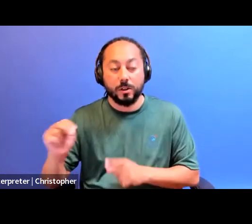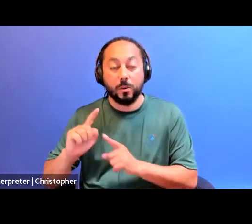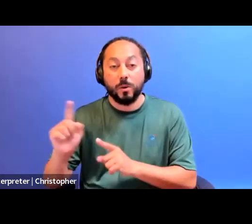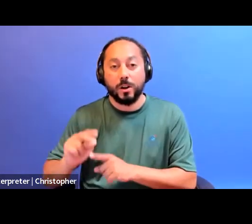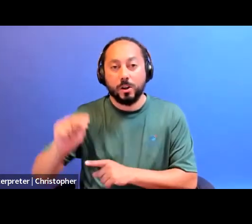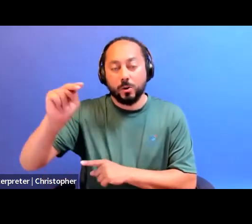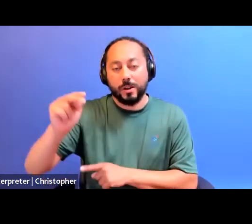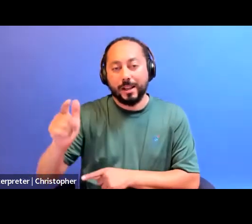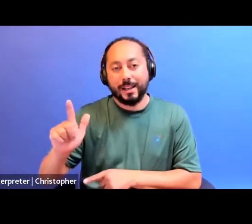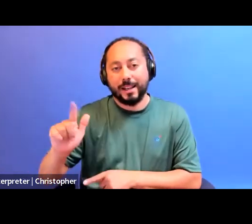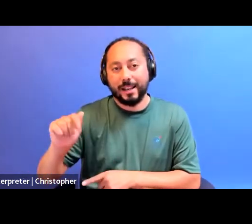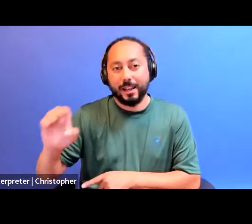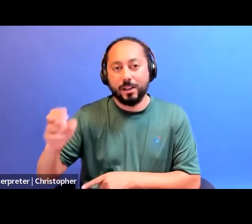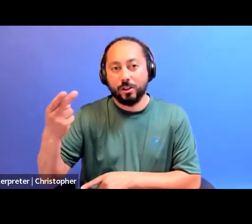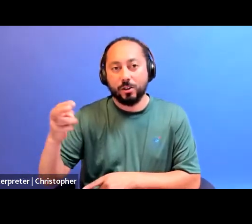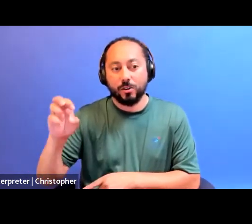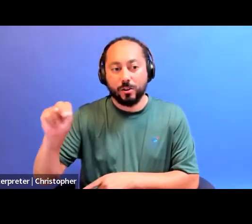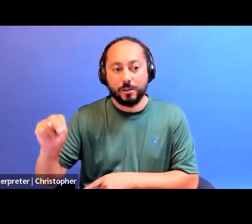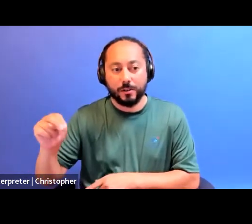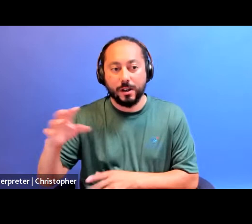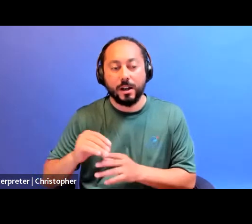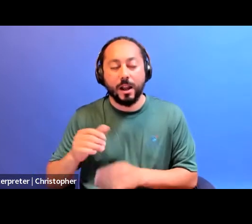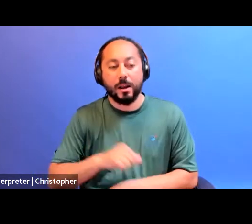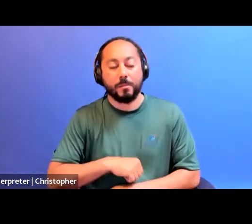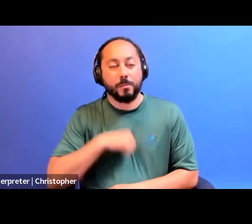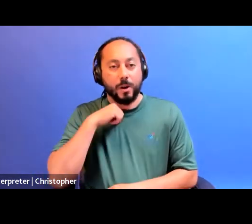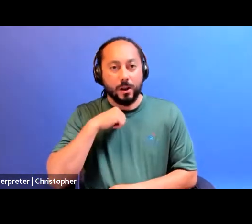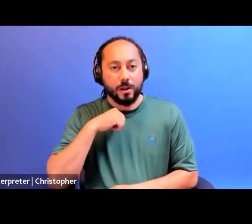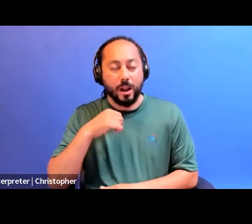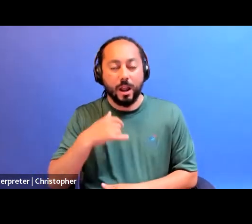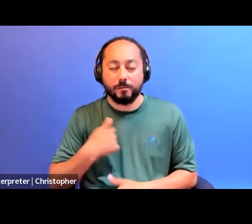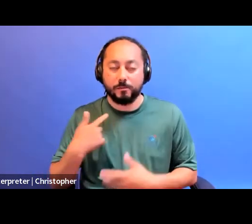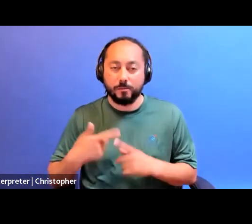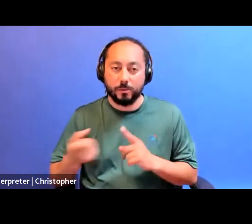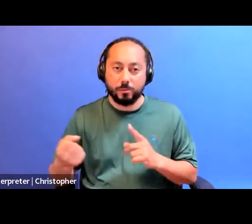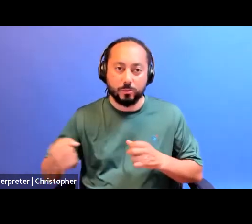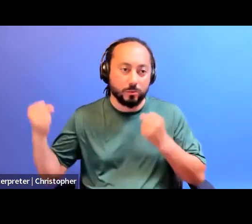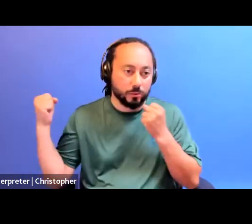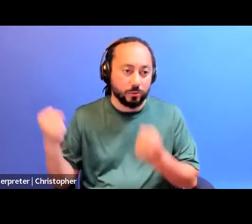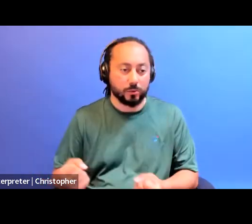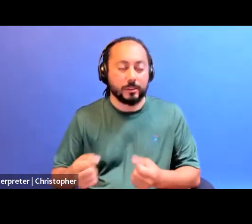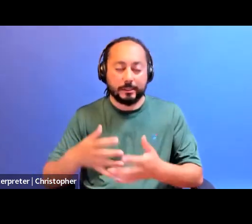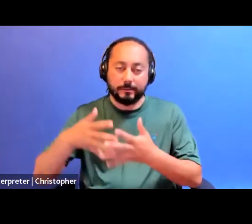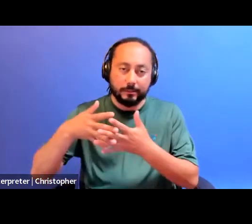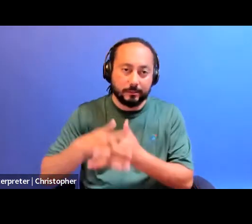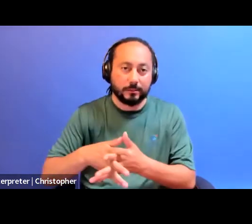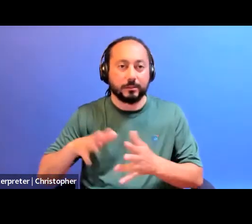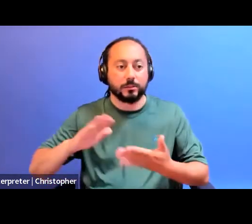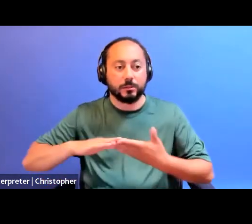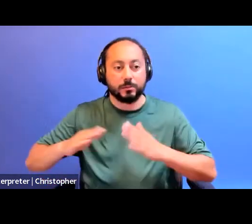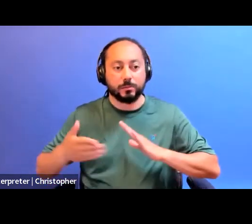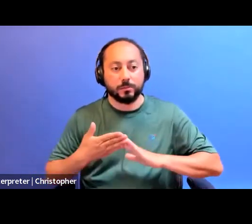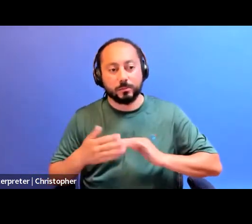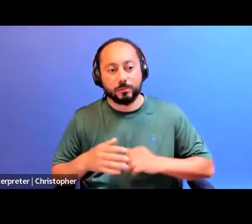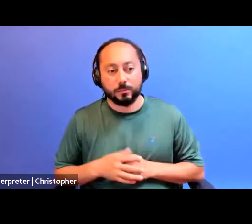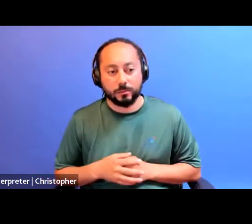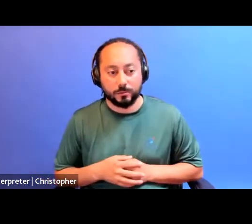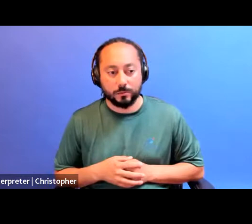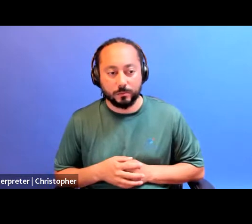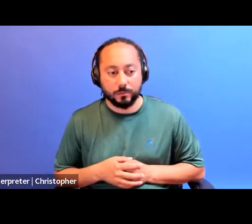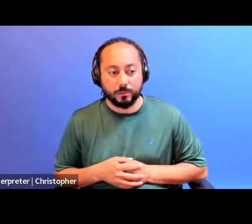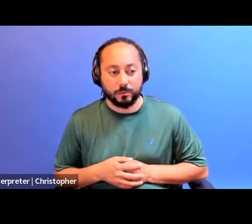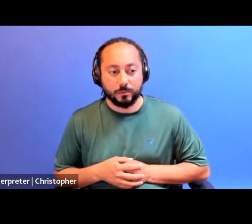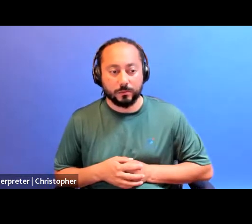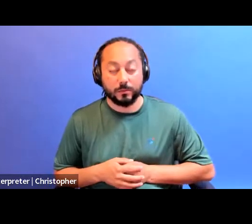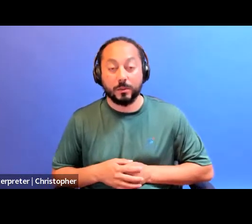and I'm very proud to be from a strong and deeply rooted community. We call all of